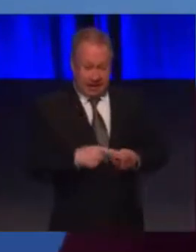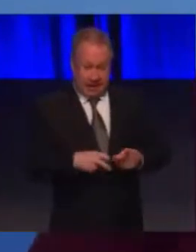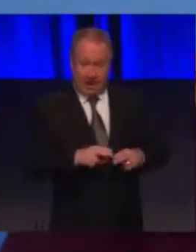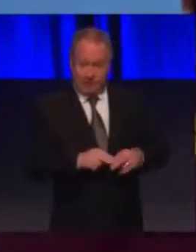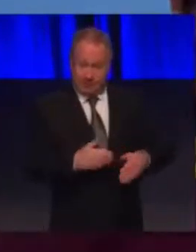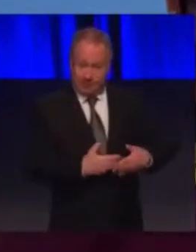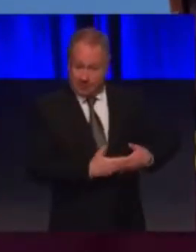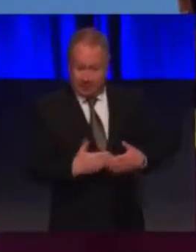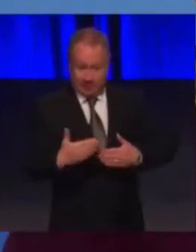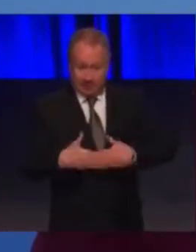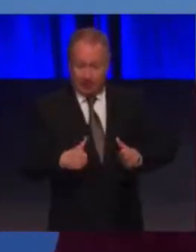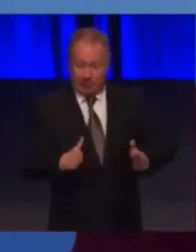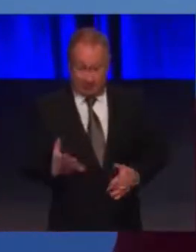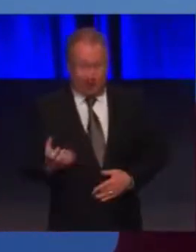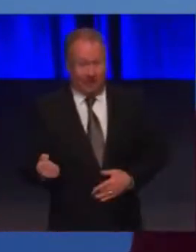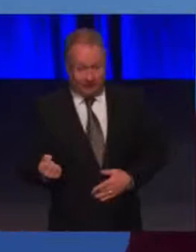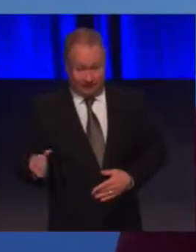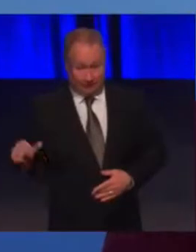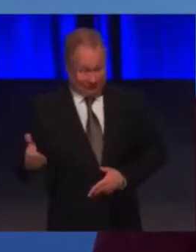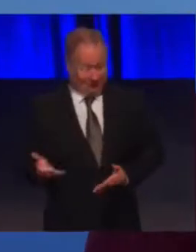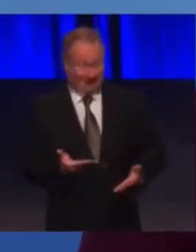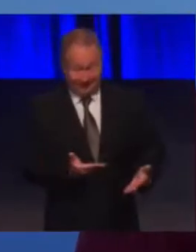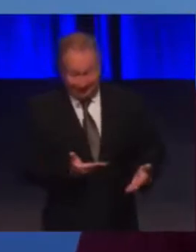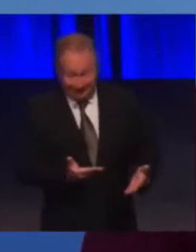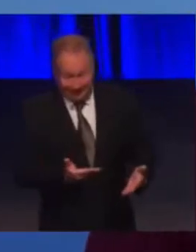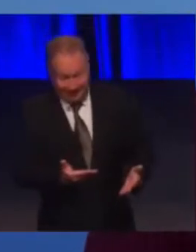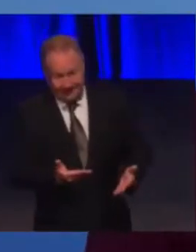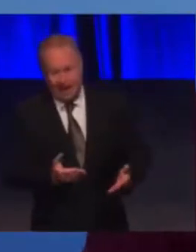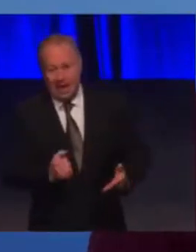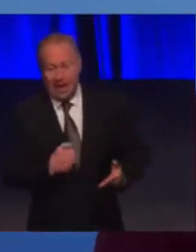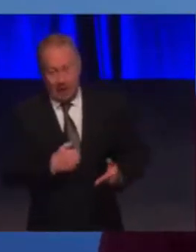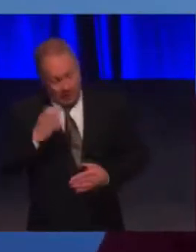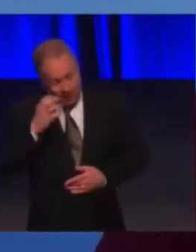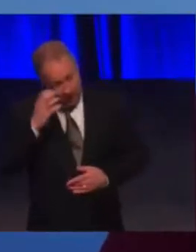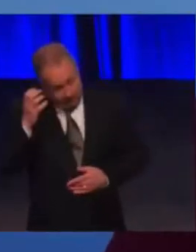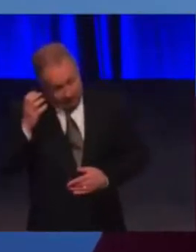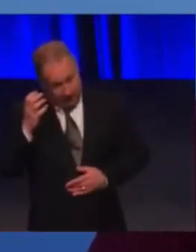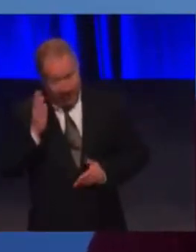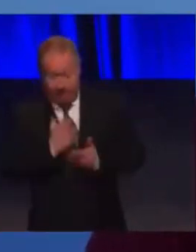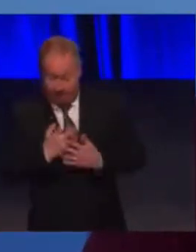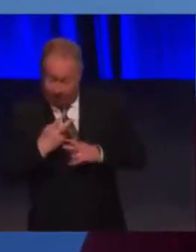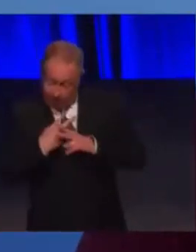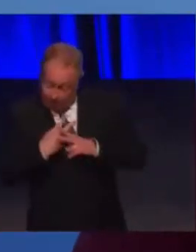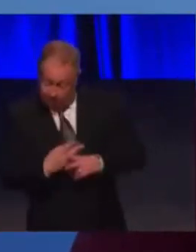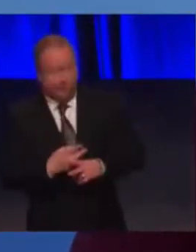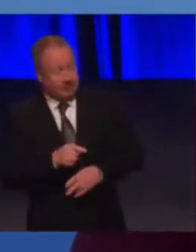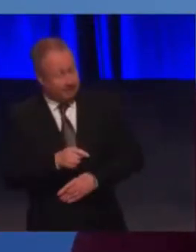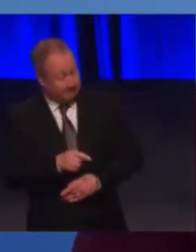got one of those as well. So we've already set precedent that our government and our party are a caring party.